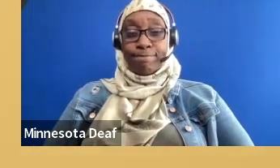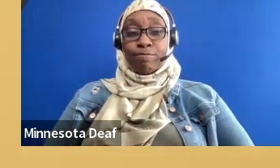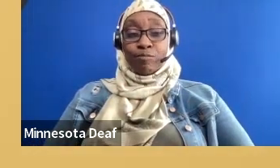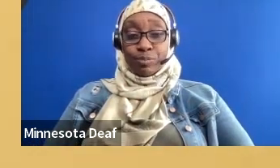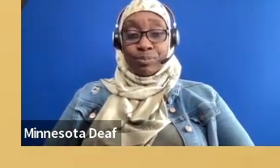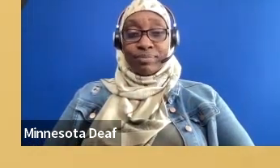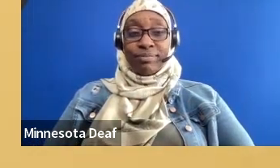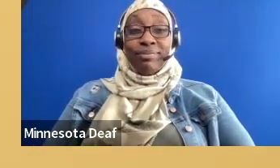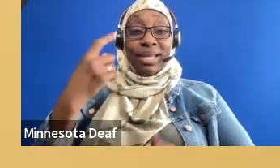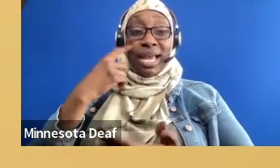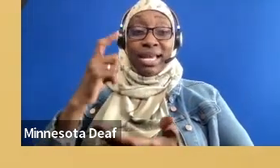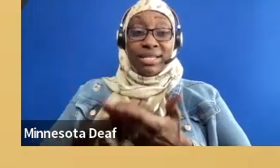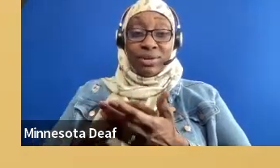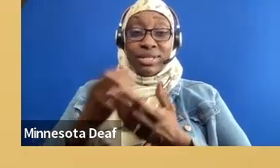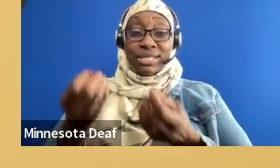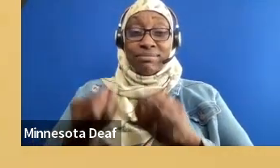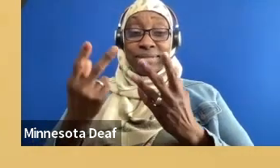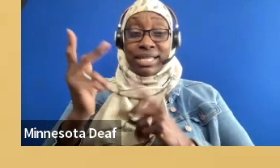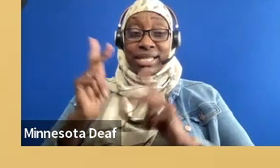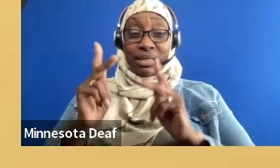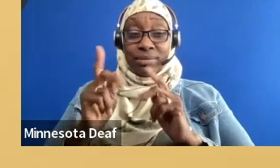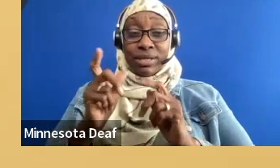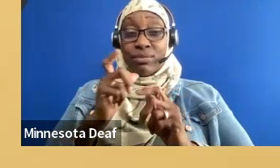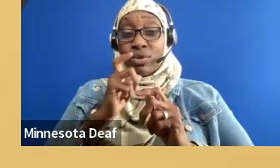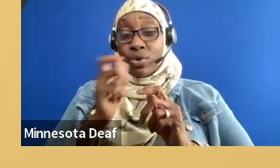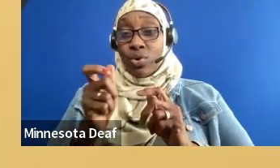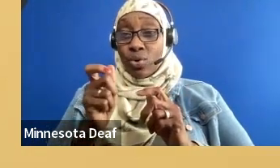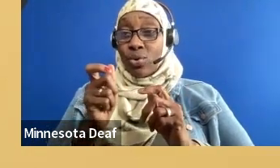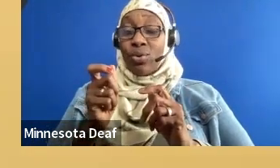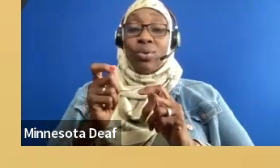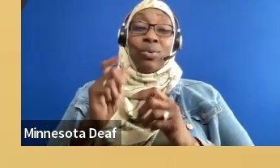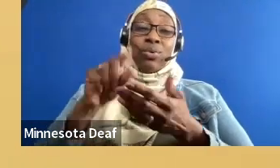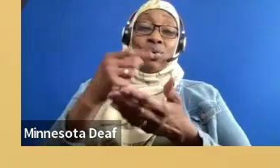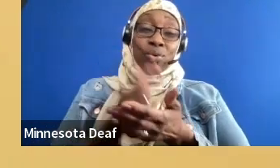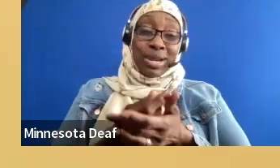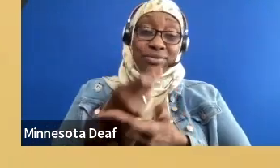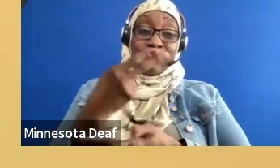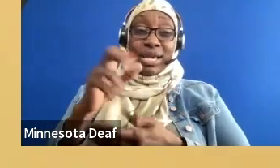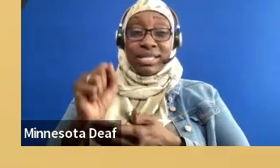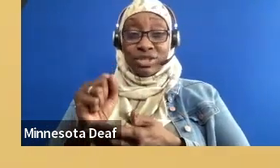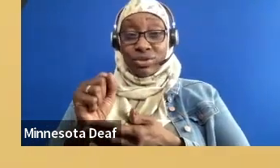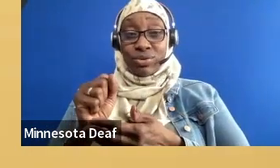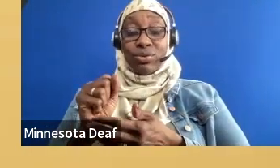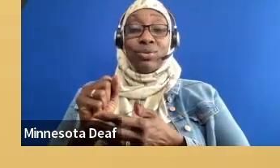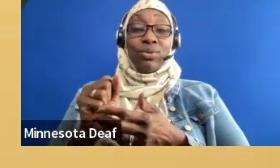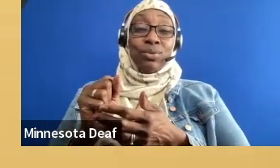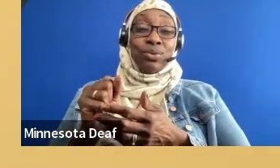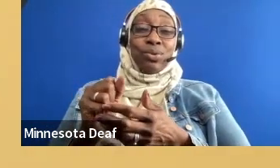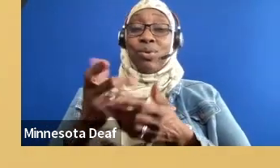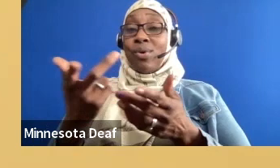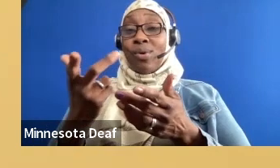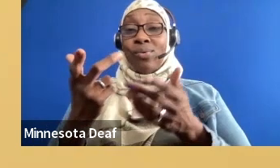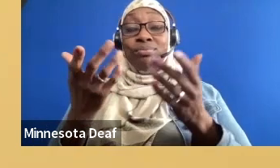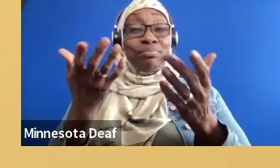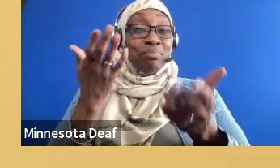is a very scary point or a hard thing to transition away. I want them to come away